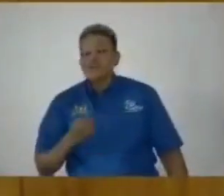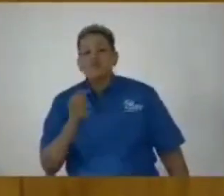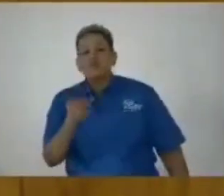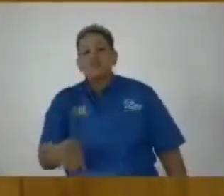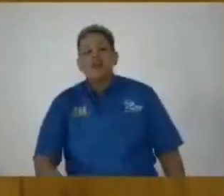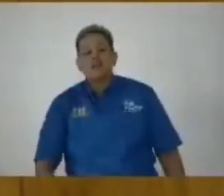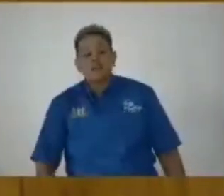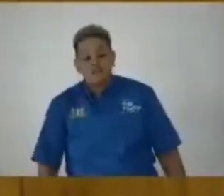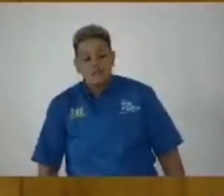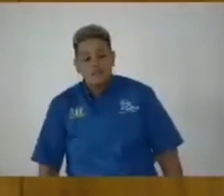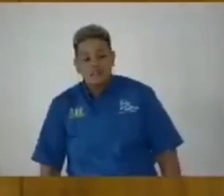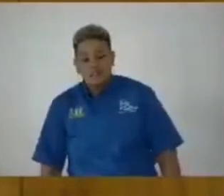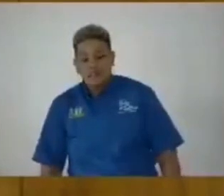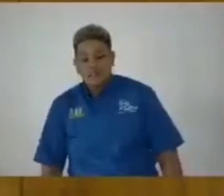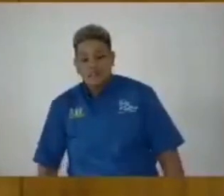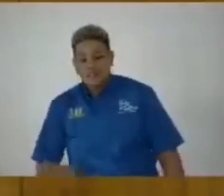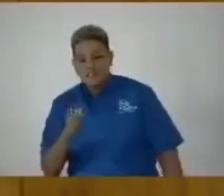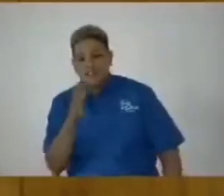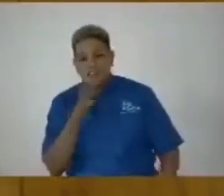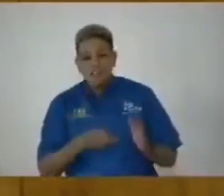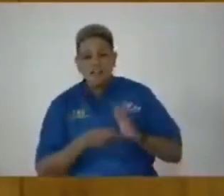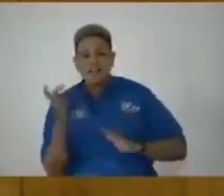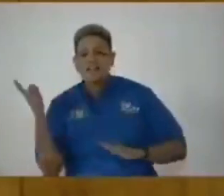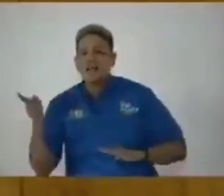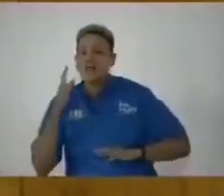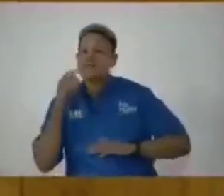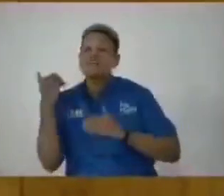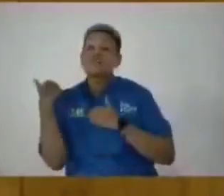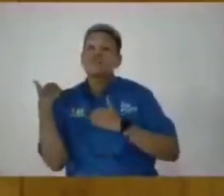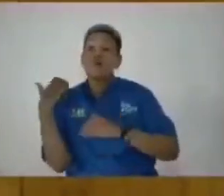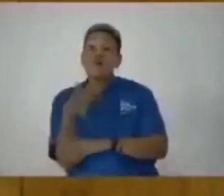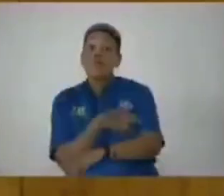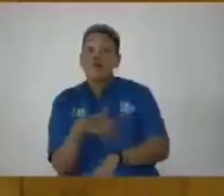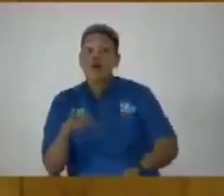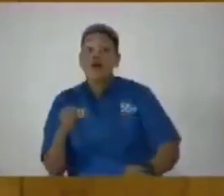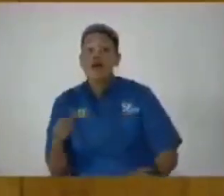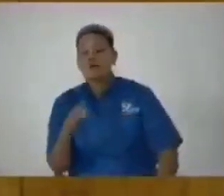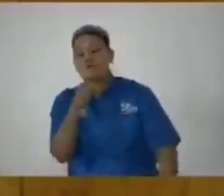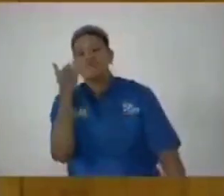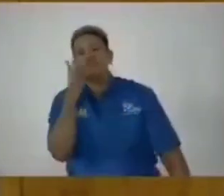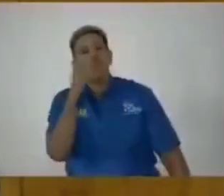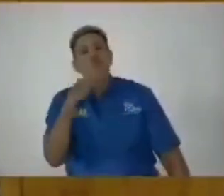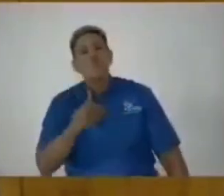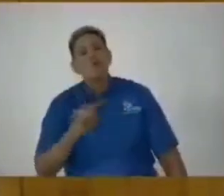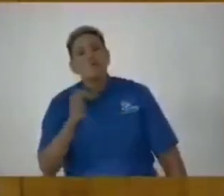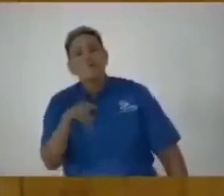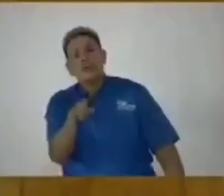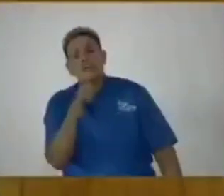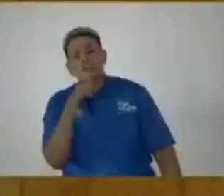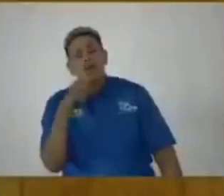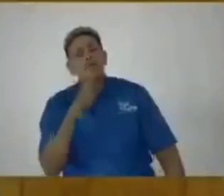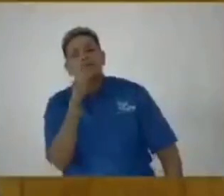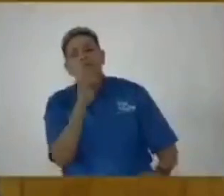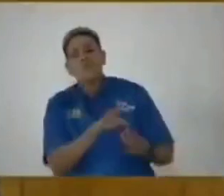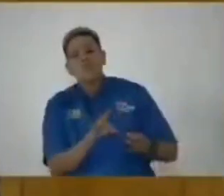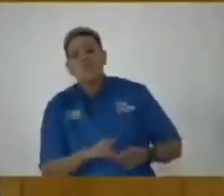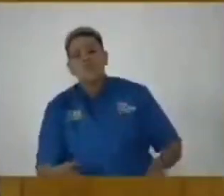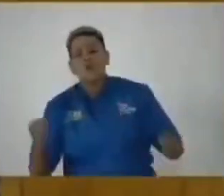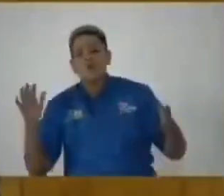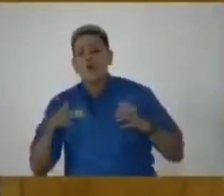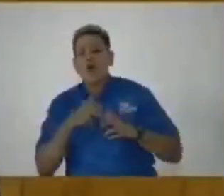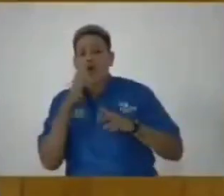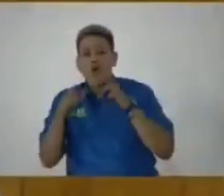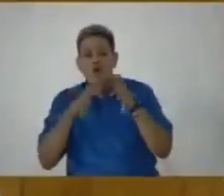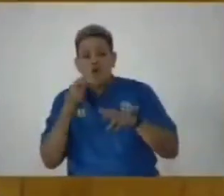their powers or their mandate i think it's very important that we avoid doing that and that no matter how much you want how